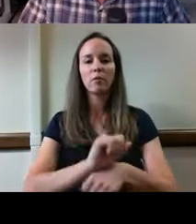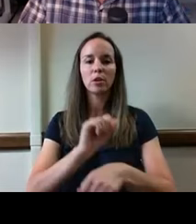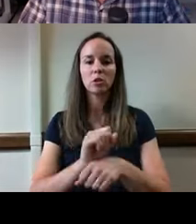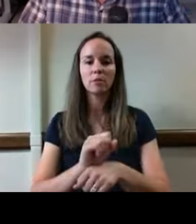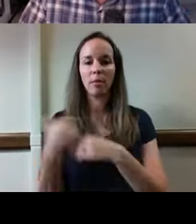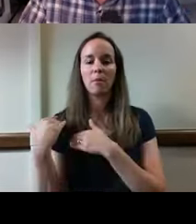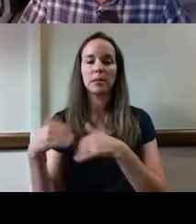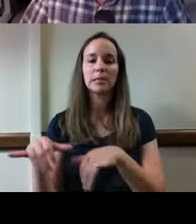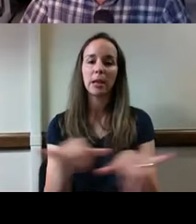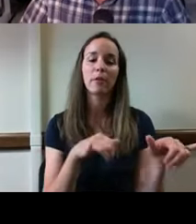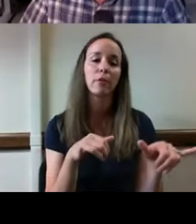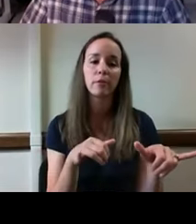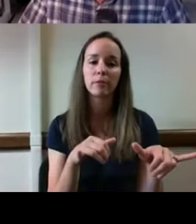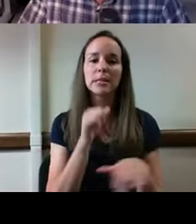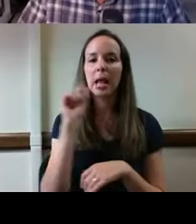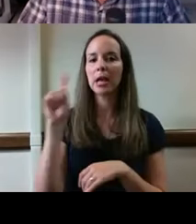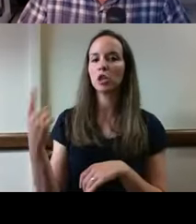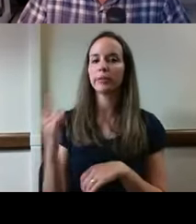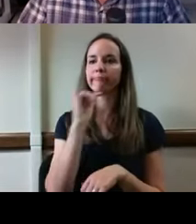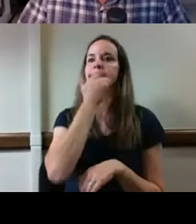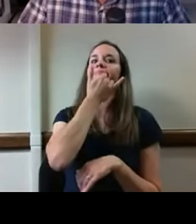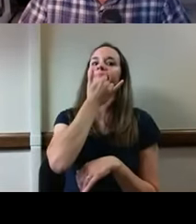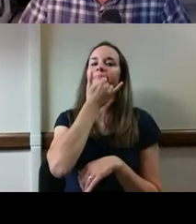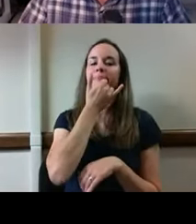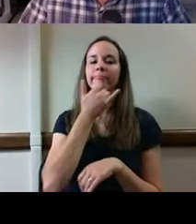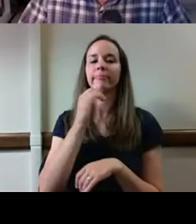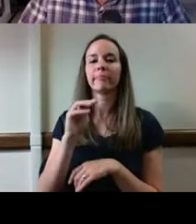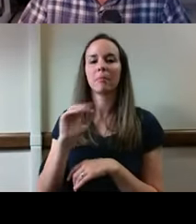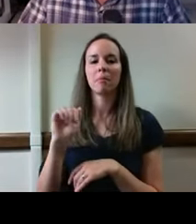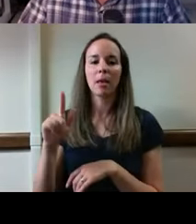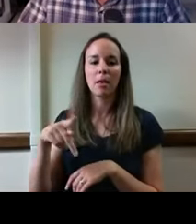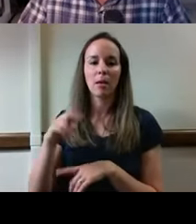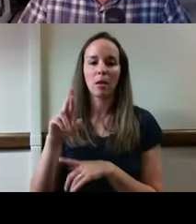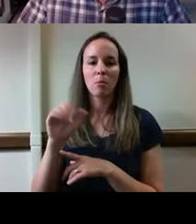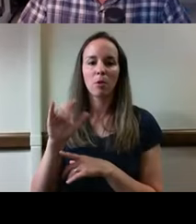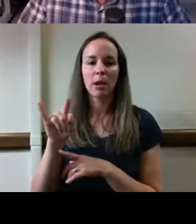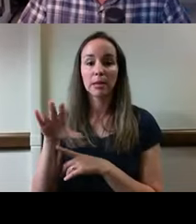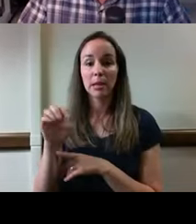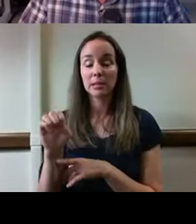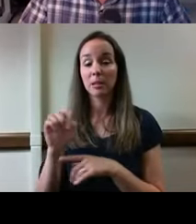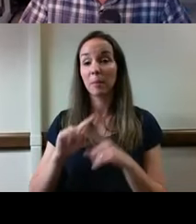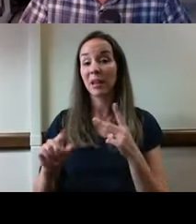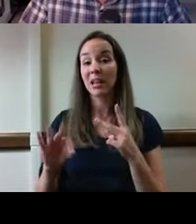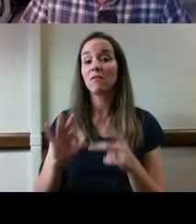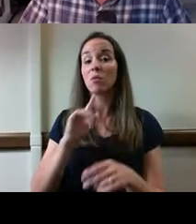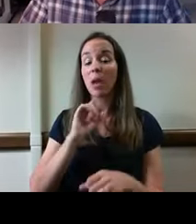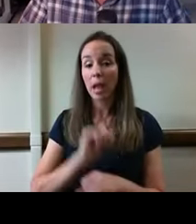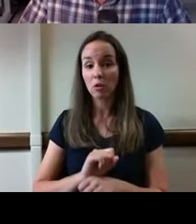And it is not just malpractice that can get you into trouble, actively making a mistake.